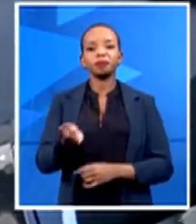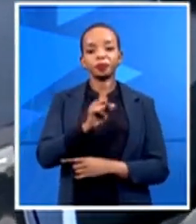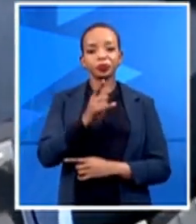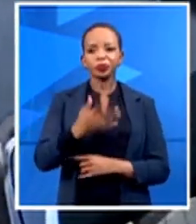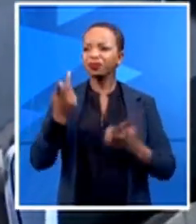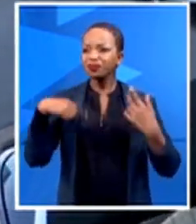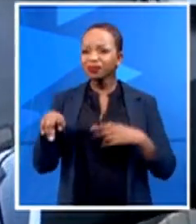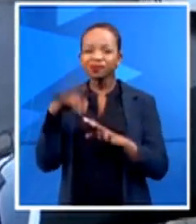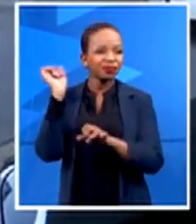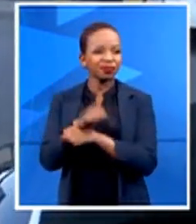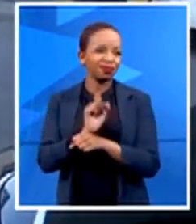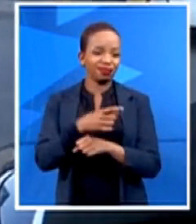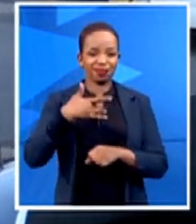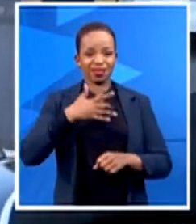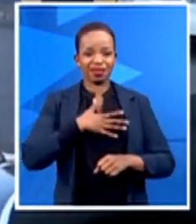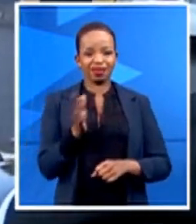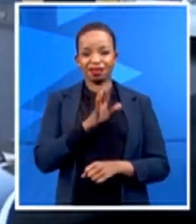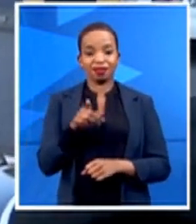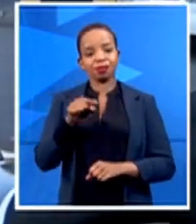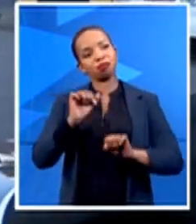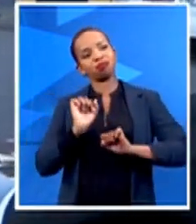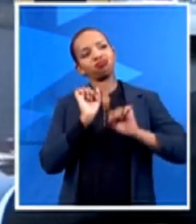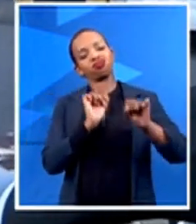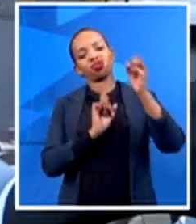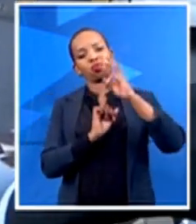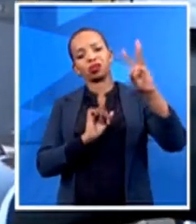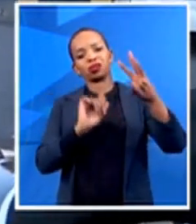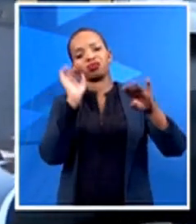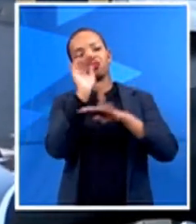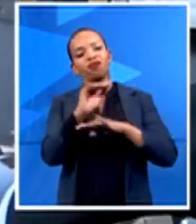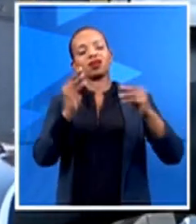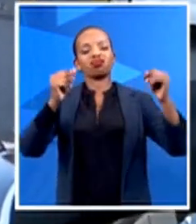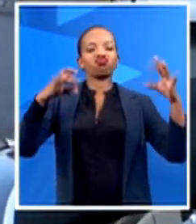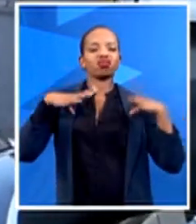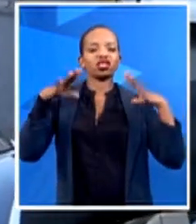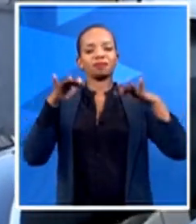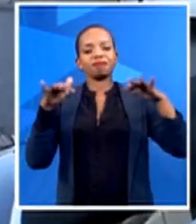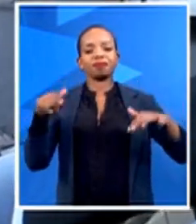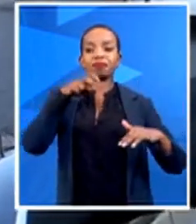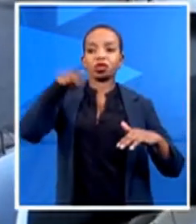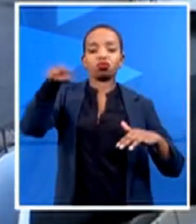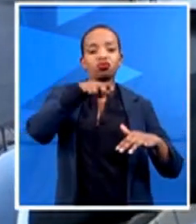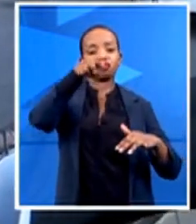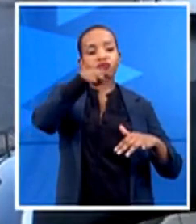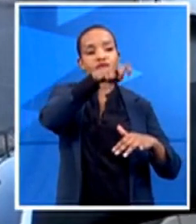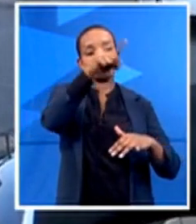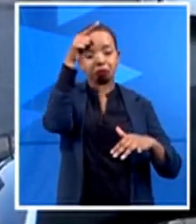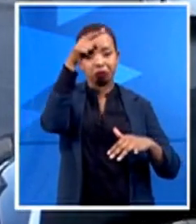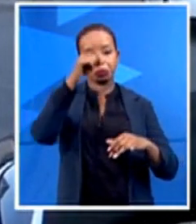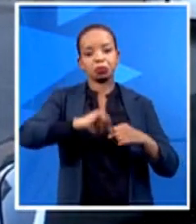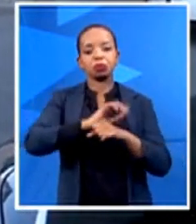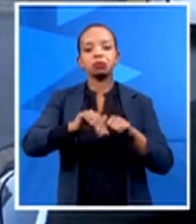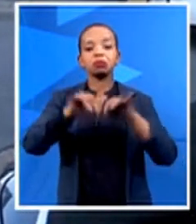the Westerns. It is for people who are rich and are traveling. Hence, people, I thought they were not giving enough information.